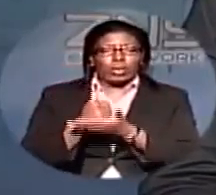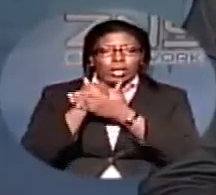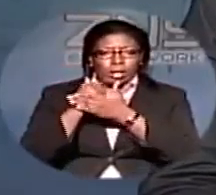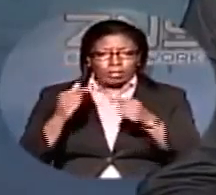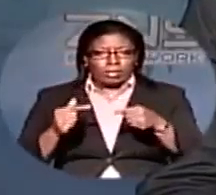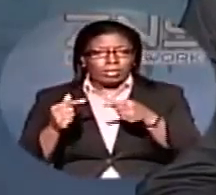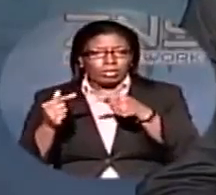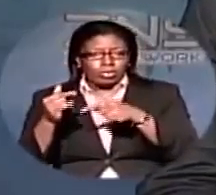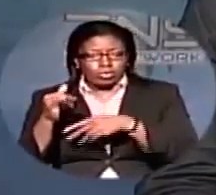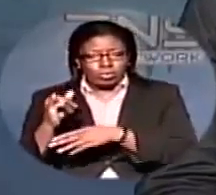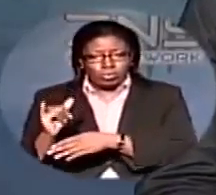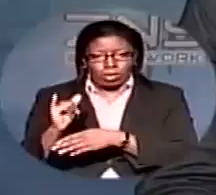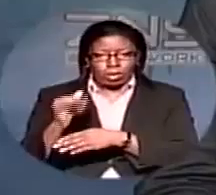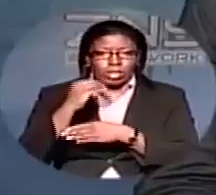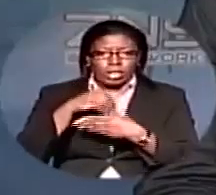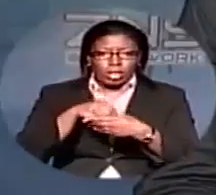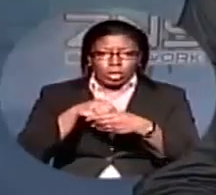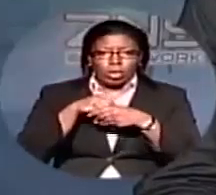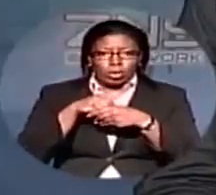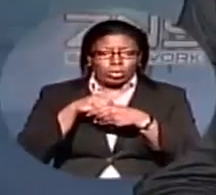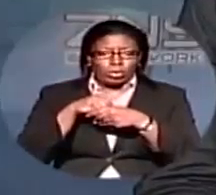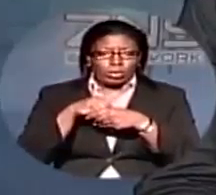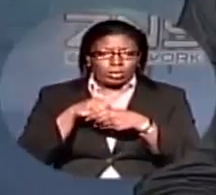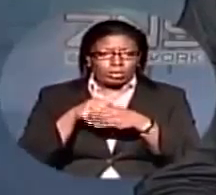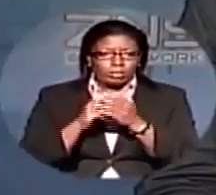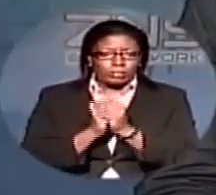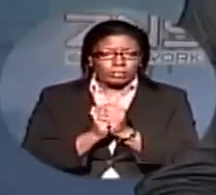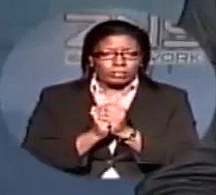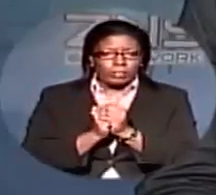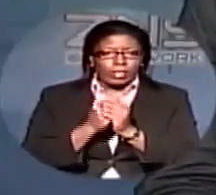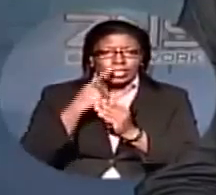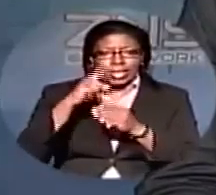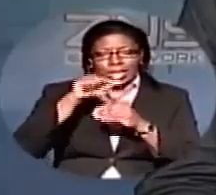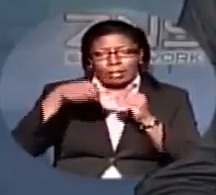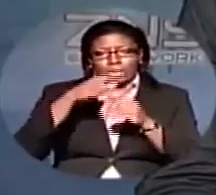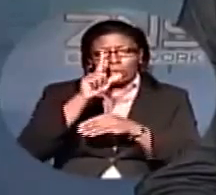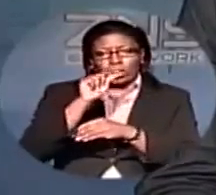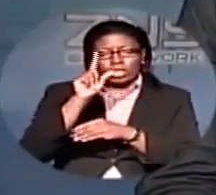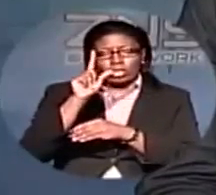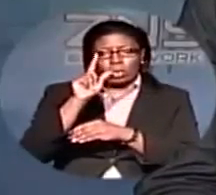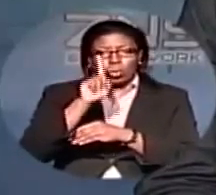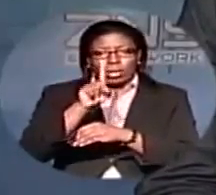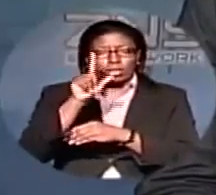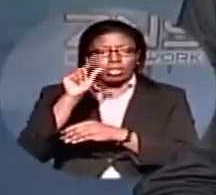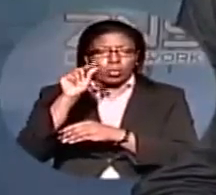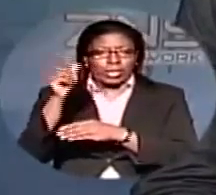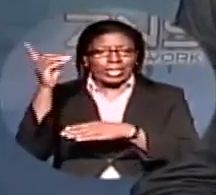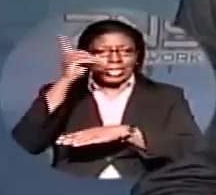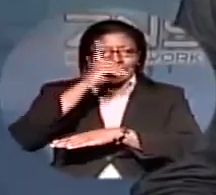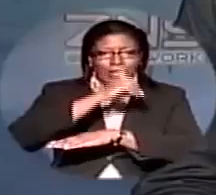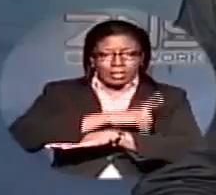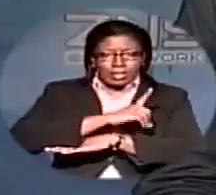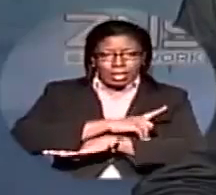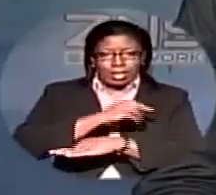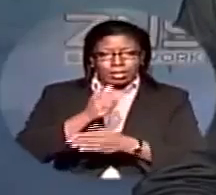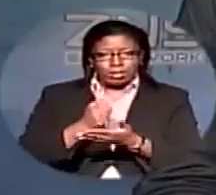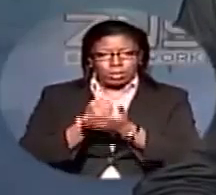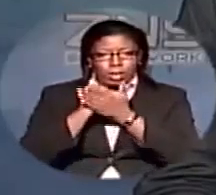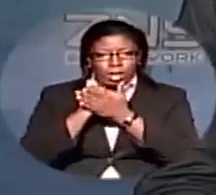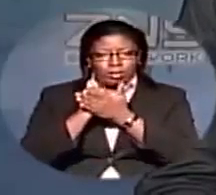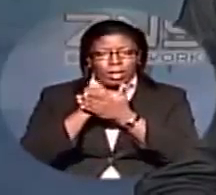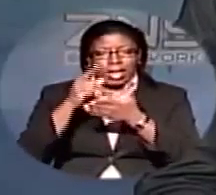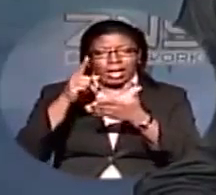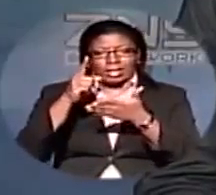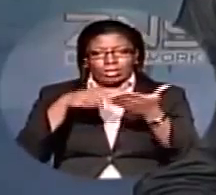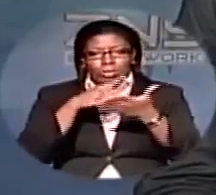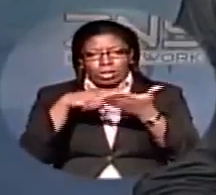encourage lending agencies to agree to a 120-day moratorium on foreclosures and encourage them to write off 100